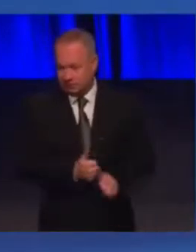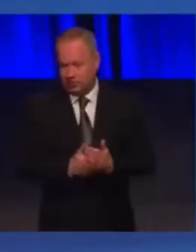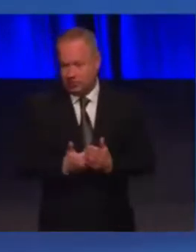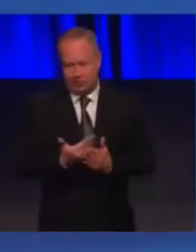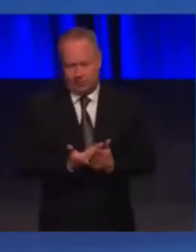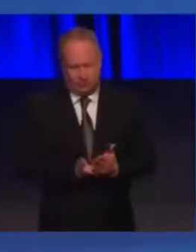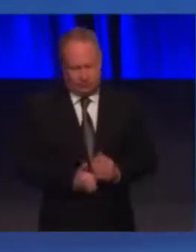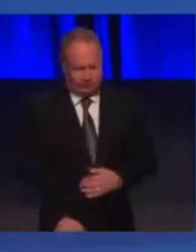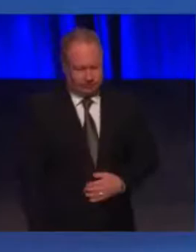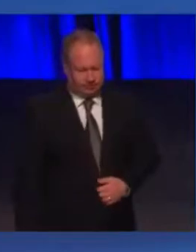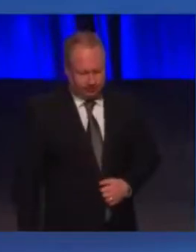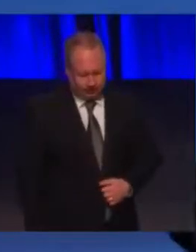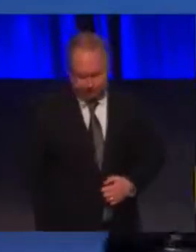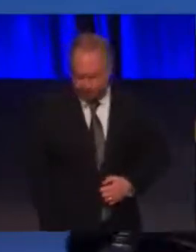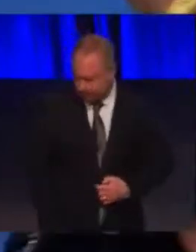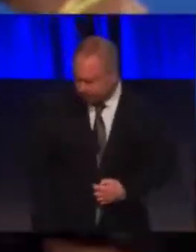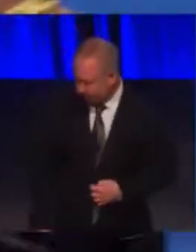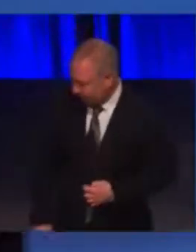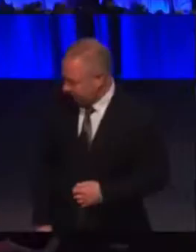resolution. Thank you.